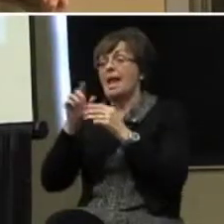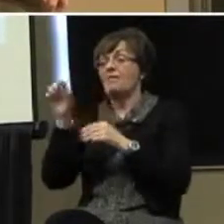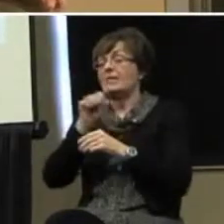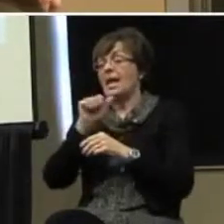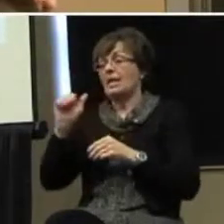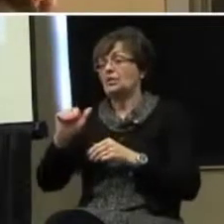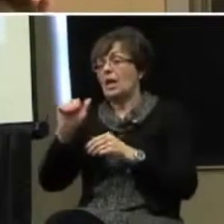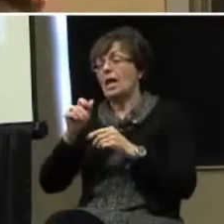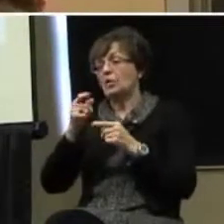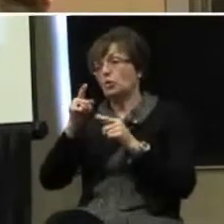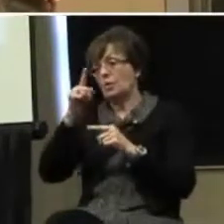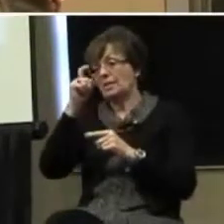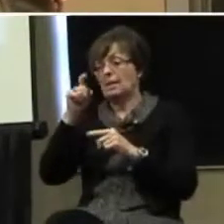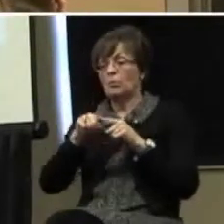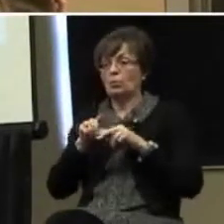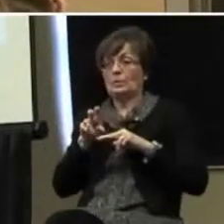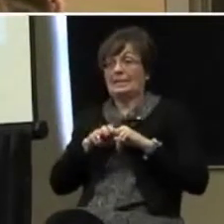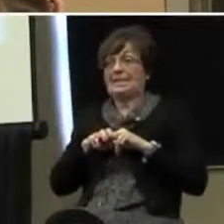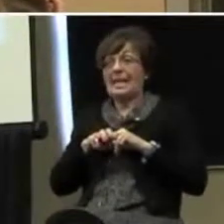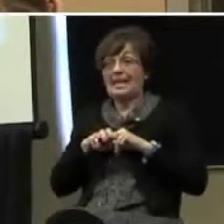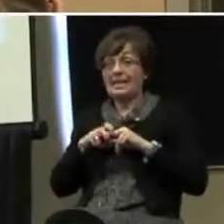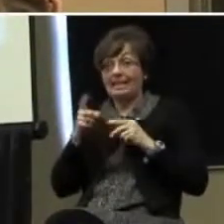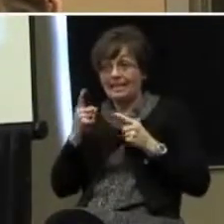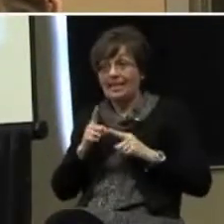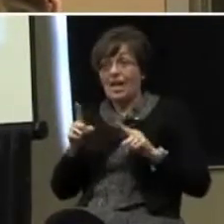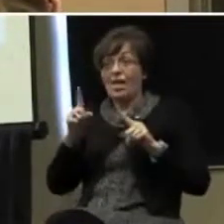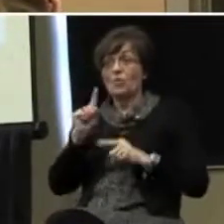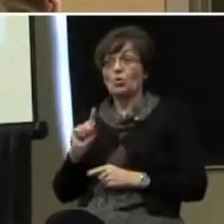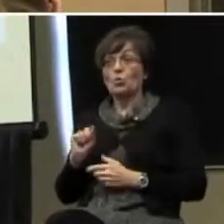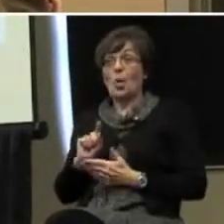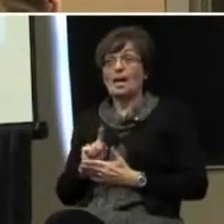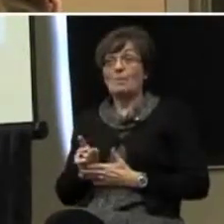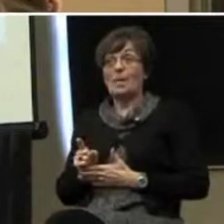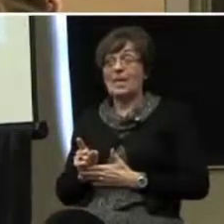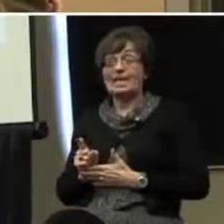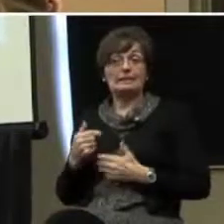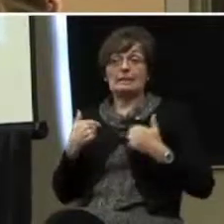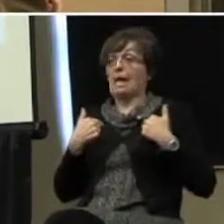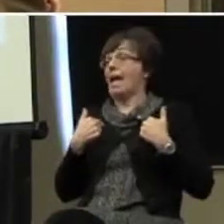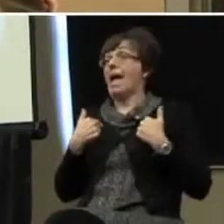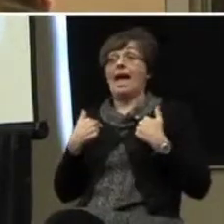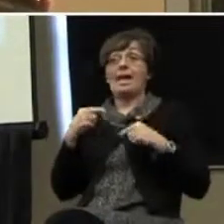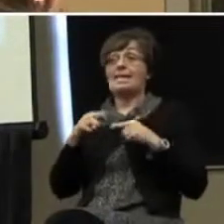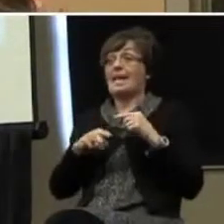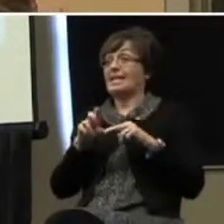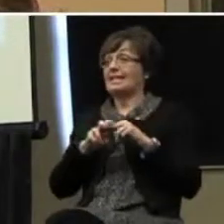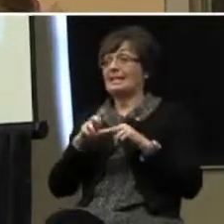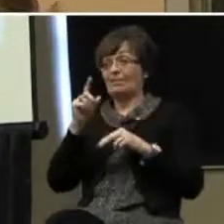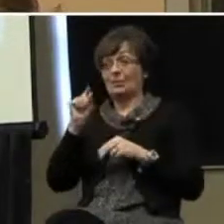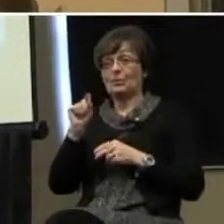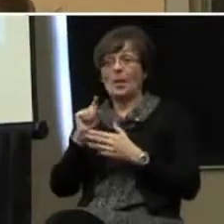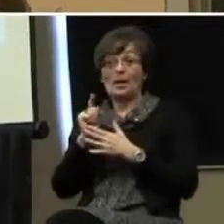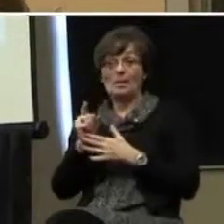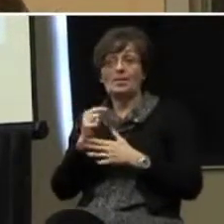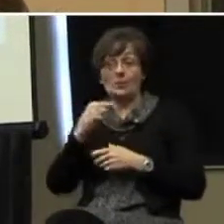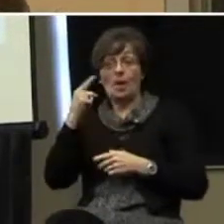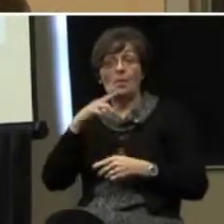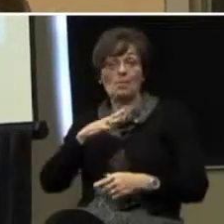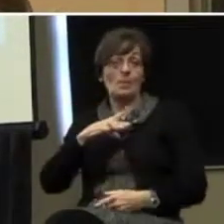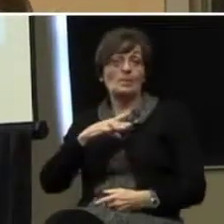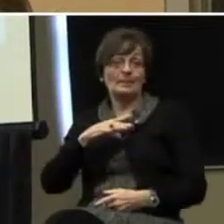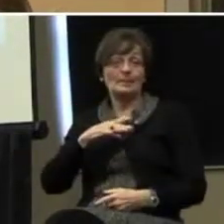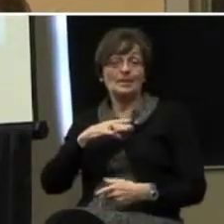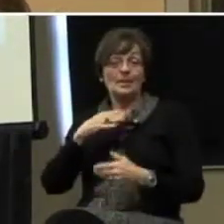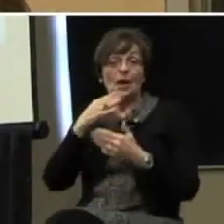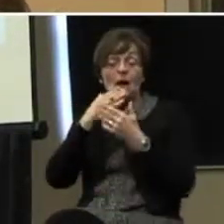of a summer to sit for 20 minutes, okay? I don't sit for 20 minutes. So I thought that was a pretty big